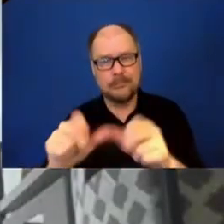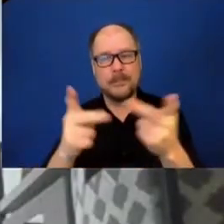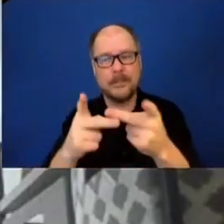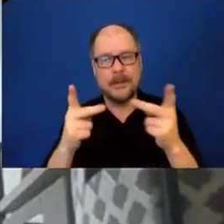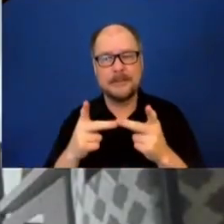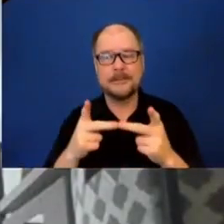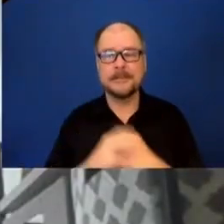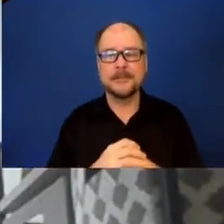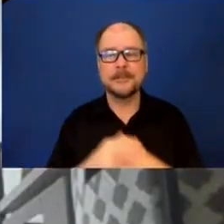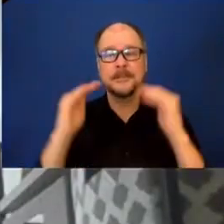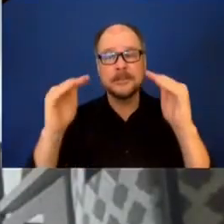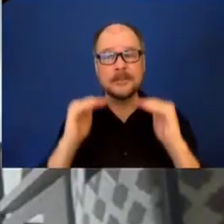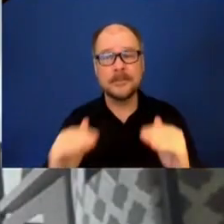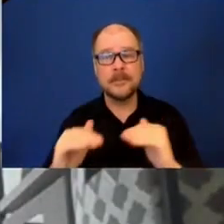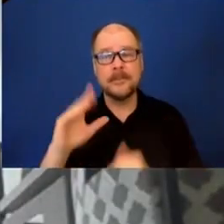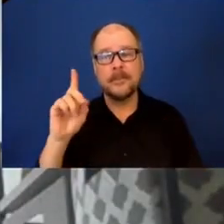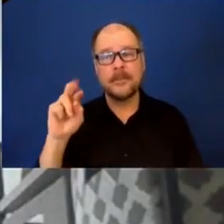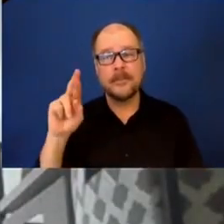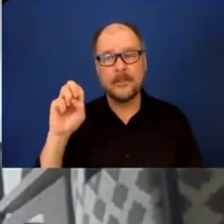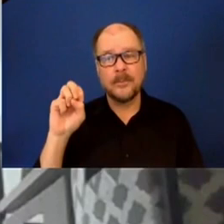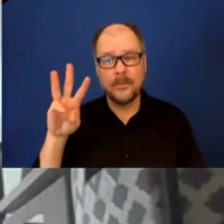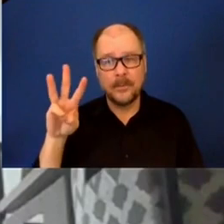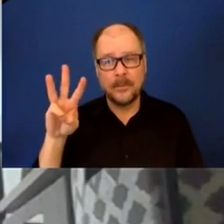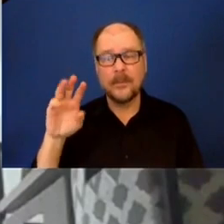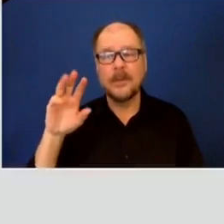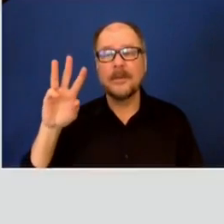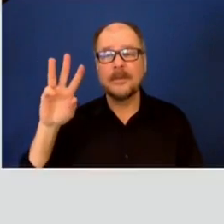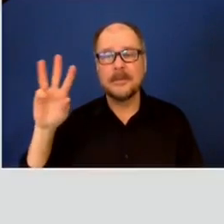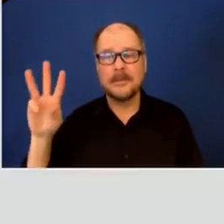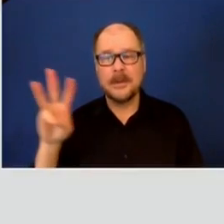Next question. Drew Balea, WCCB.